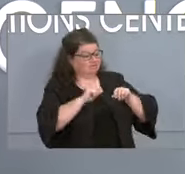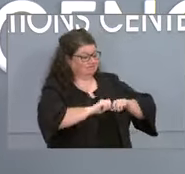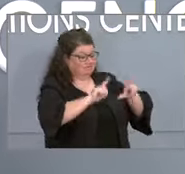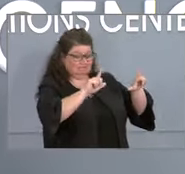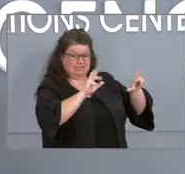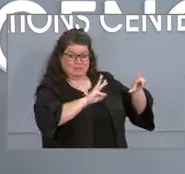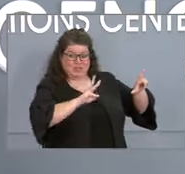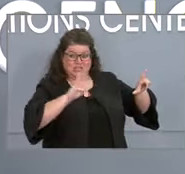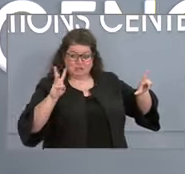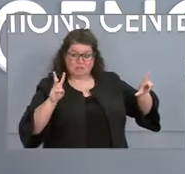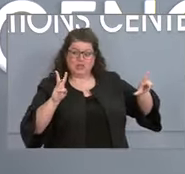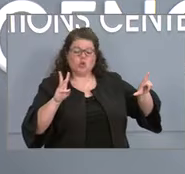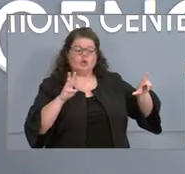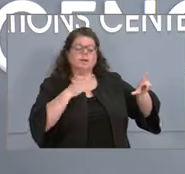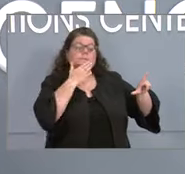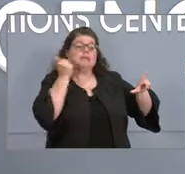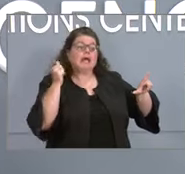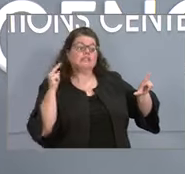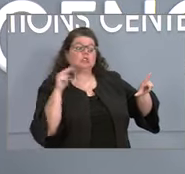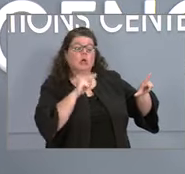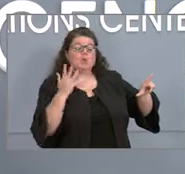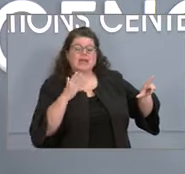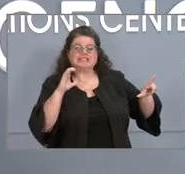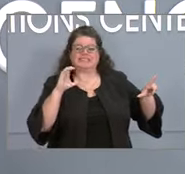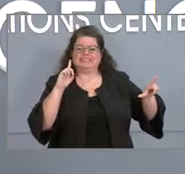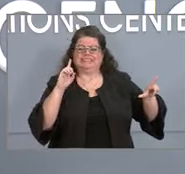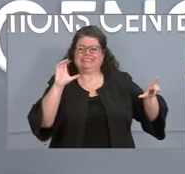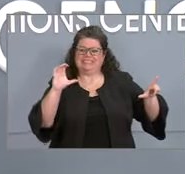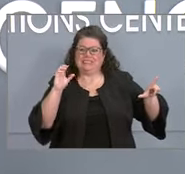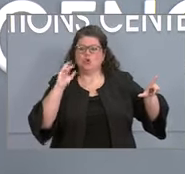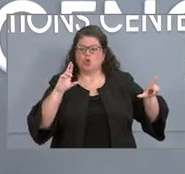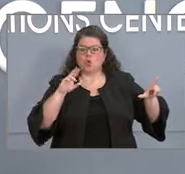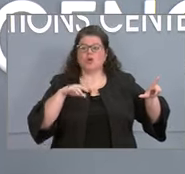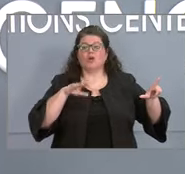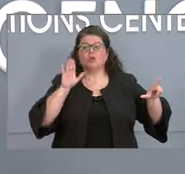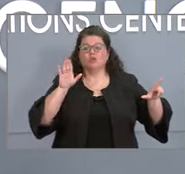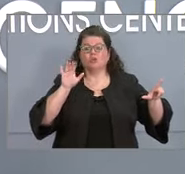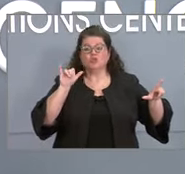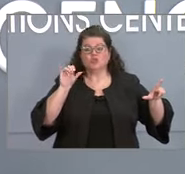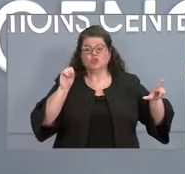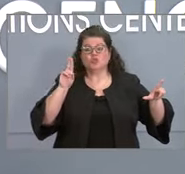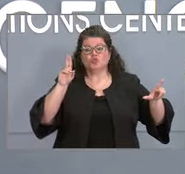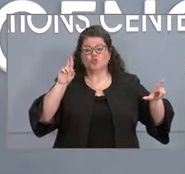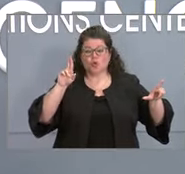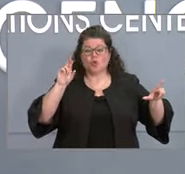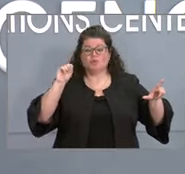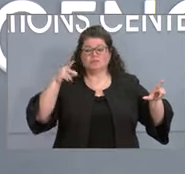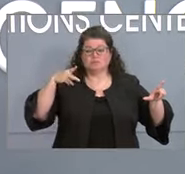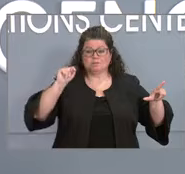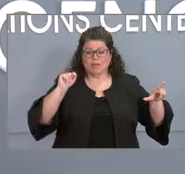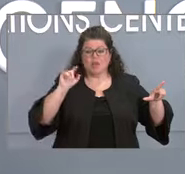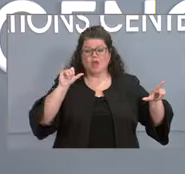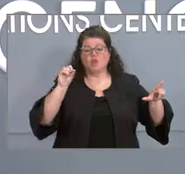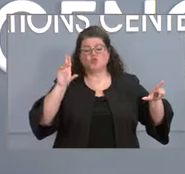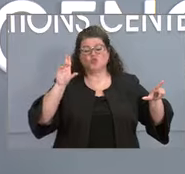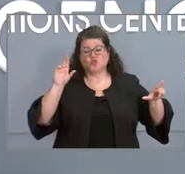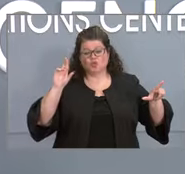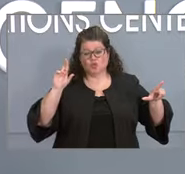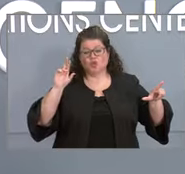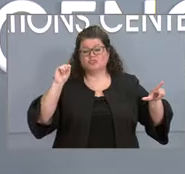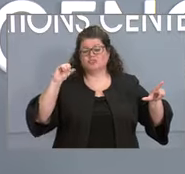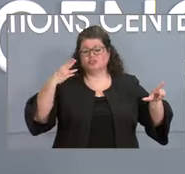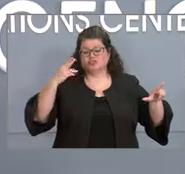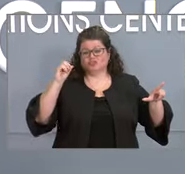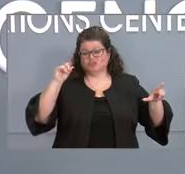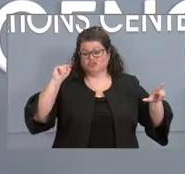like the Centers for Disease Control or yourspotyourshot.nc.gov. Or participate in a Department of Health